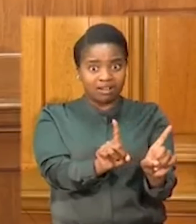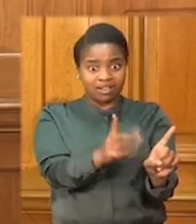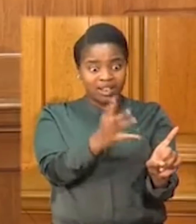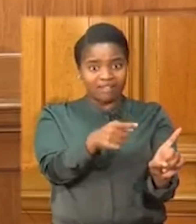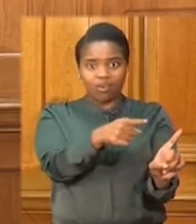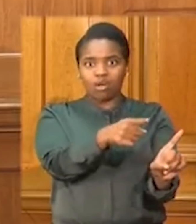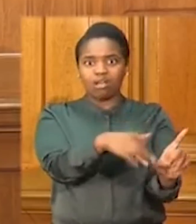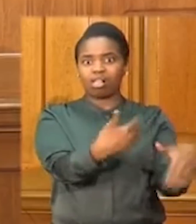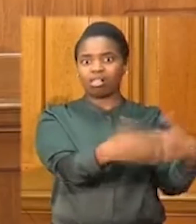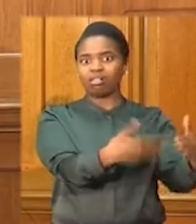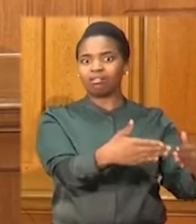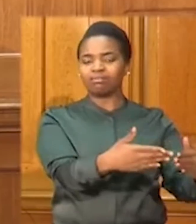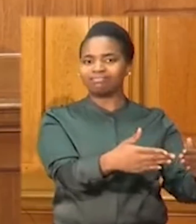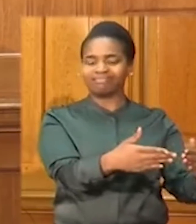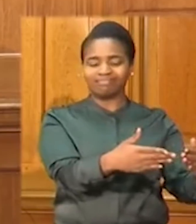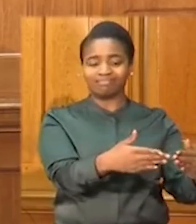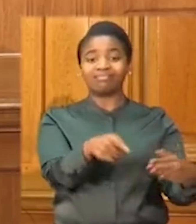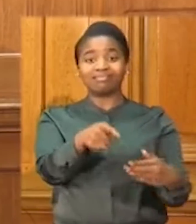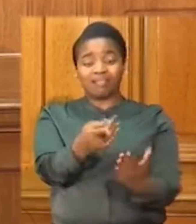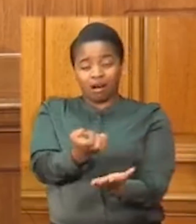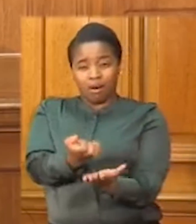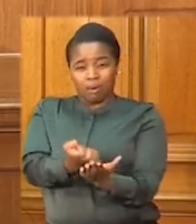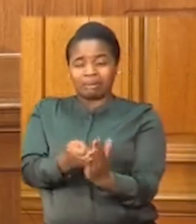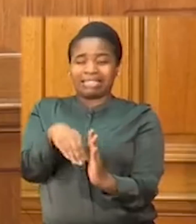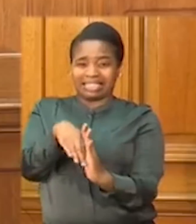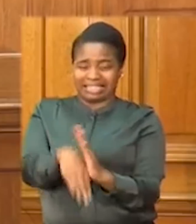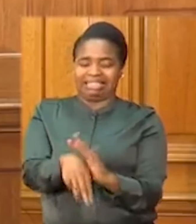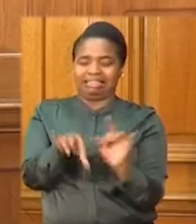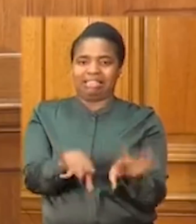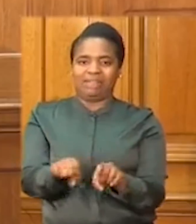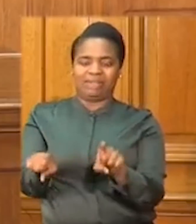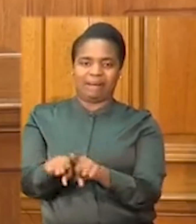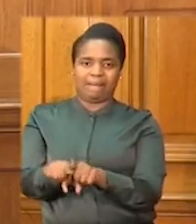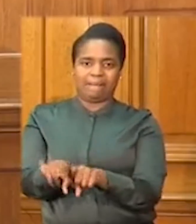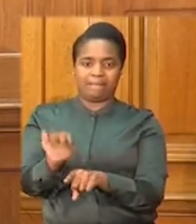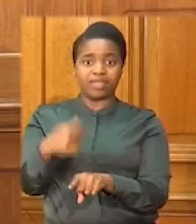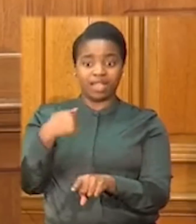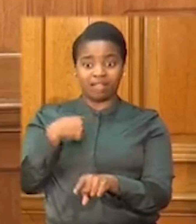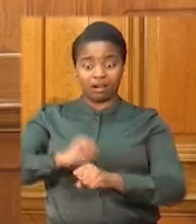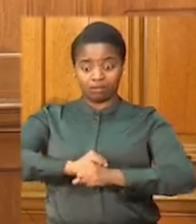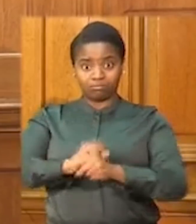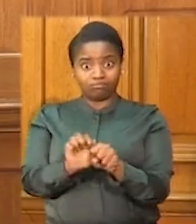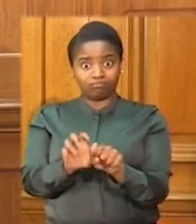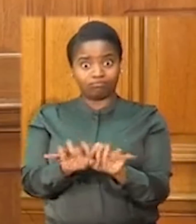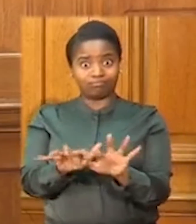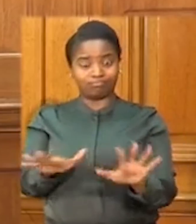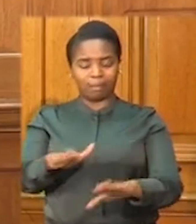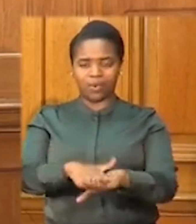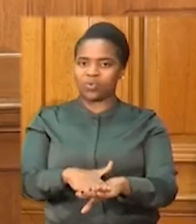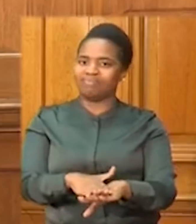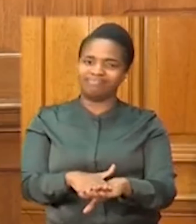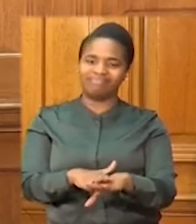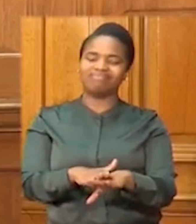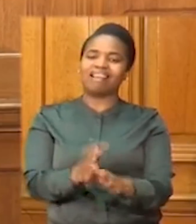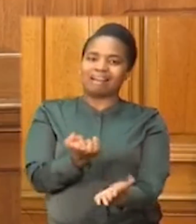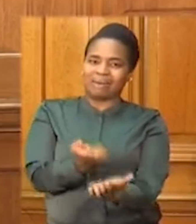human, social and economic cost if the virus could spread amongst our people